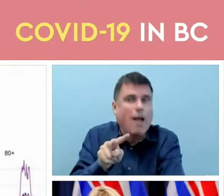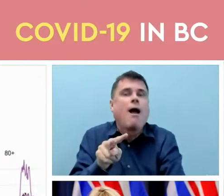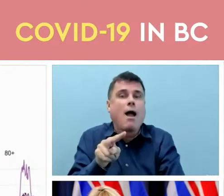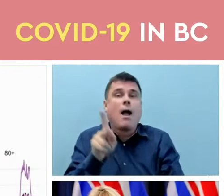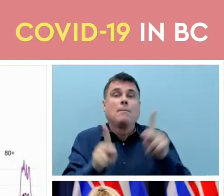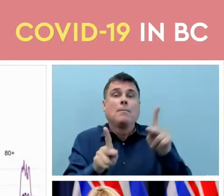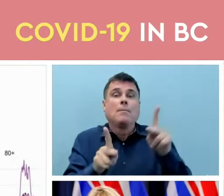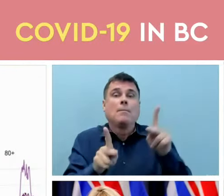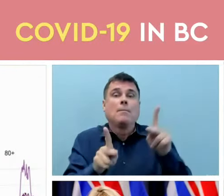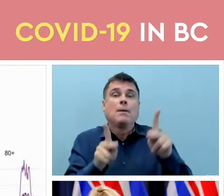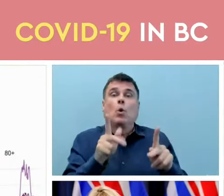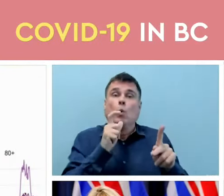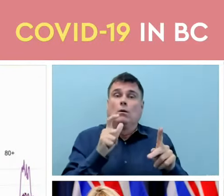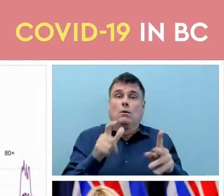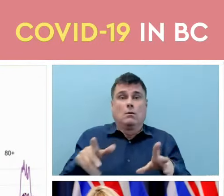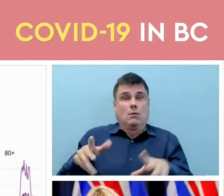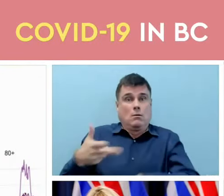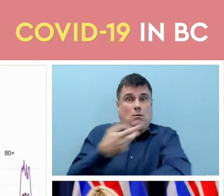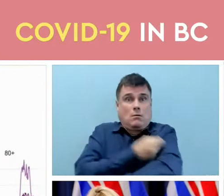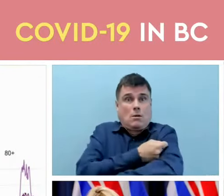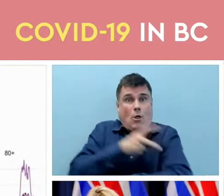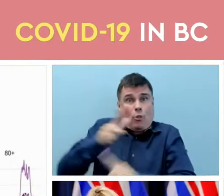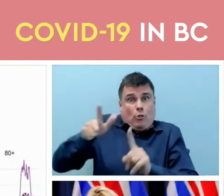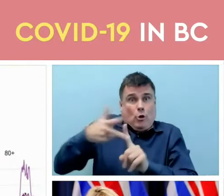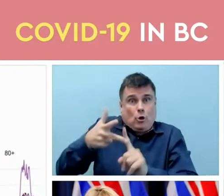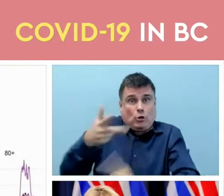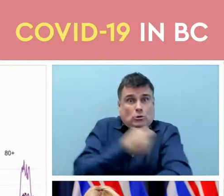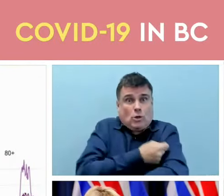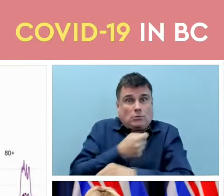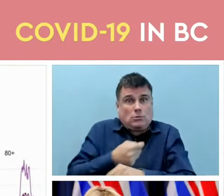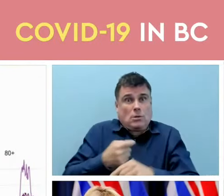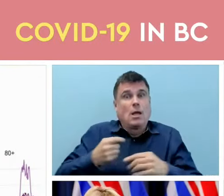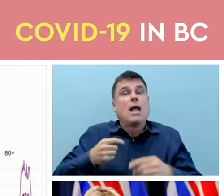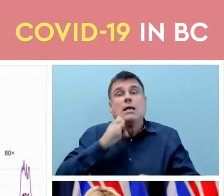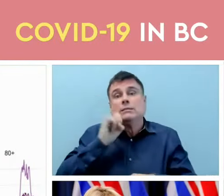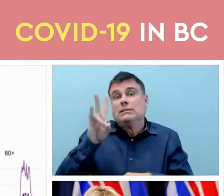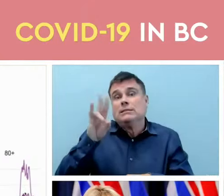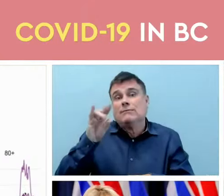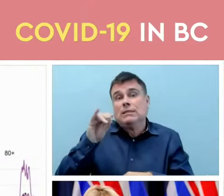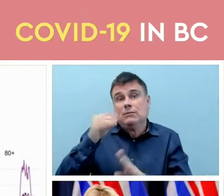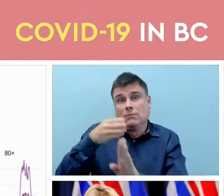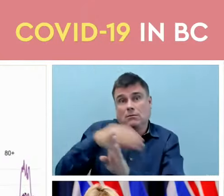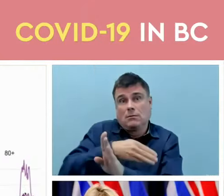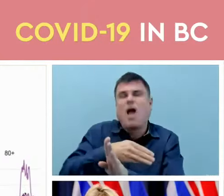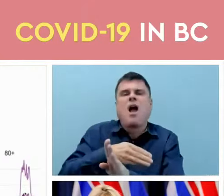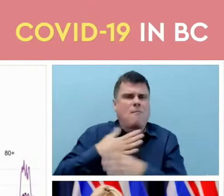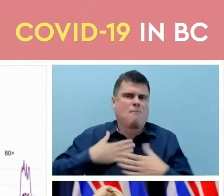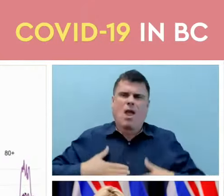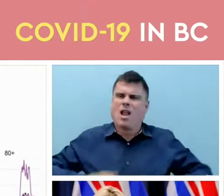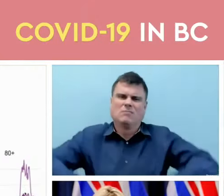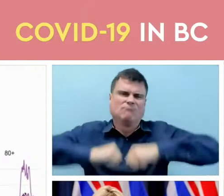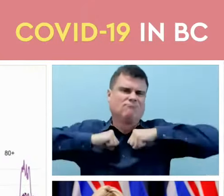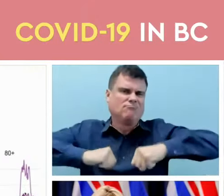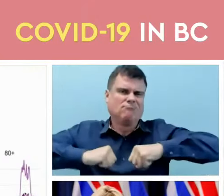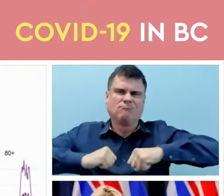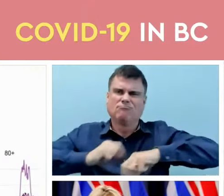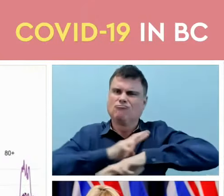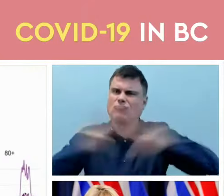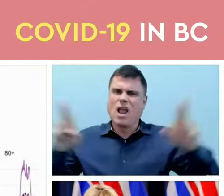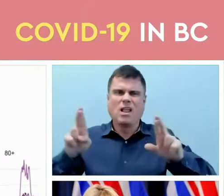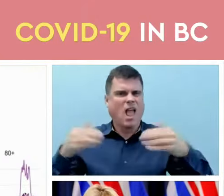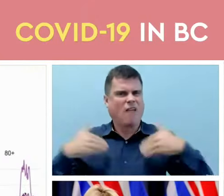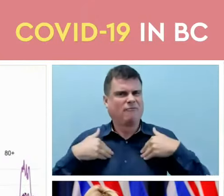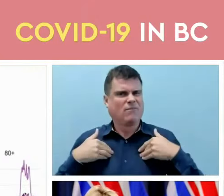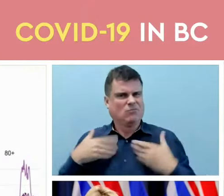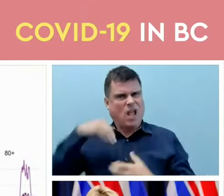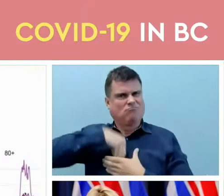have very strong protection against severe disease and this reflects again how the timing of the booster